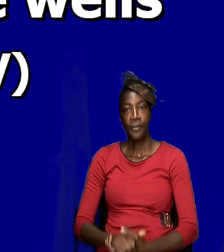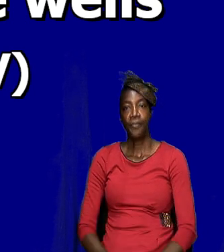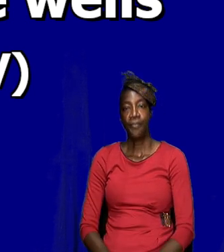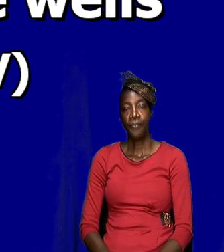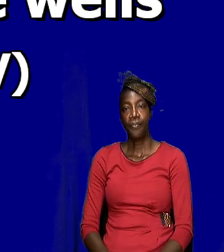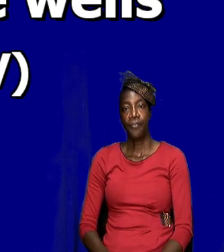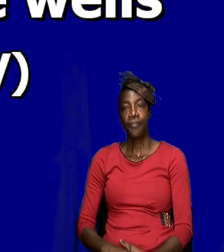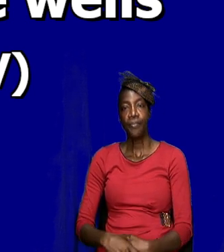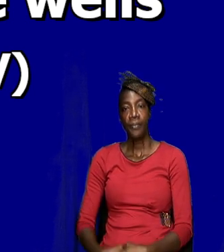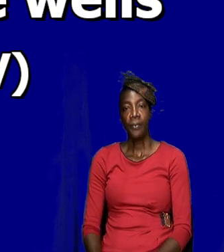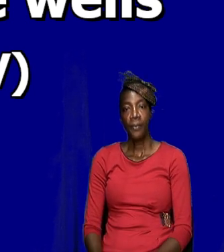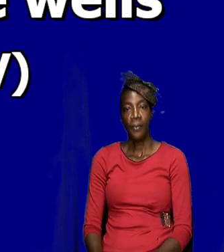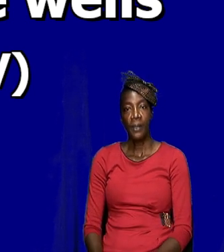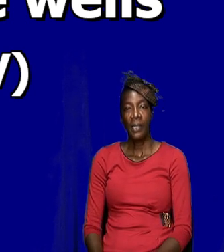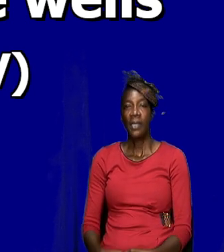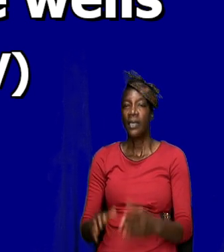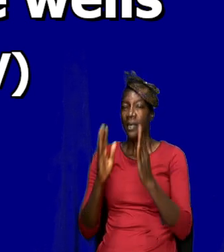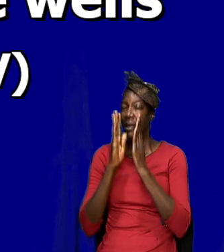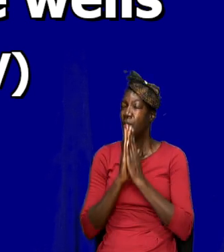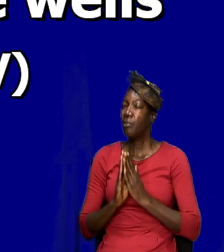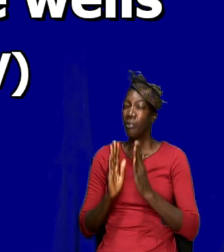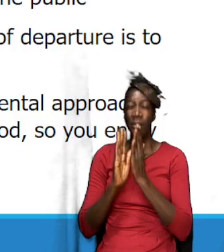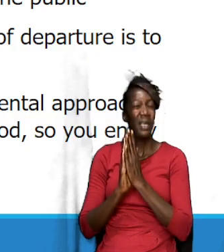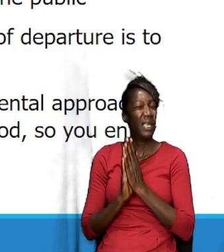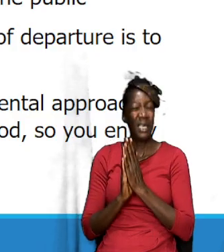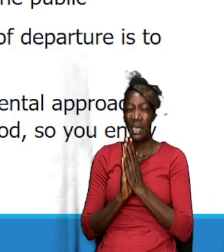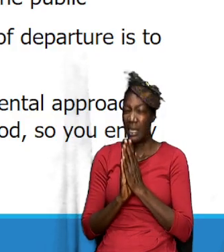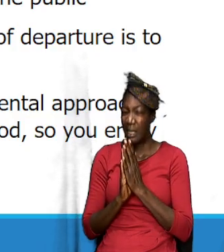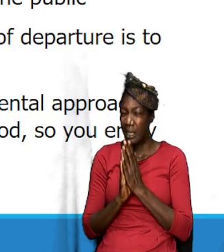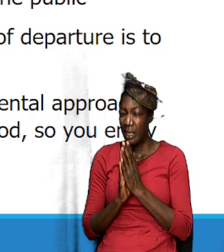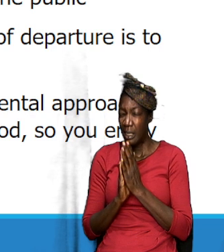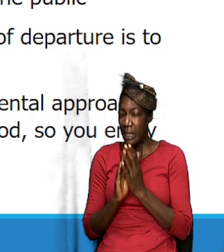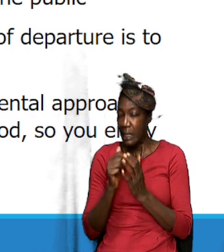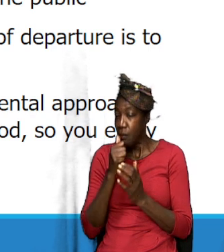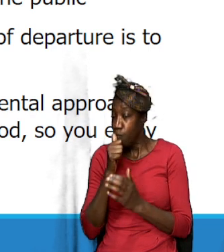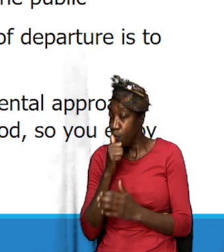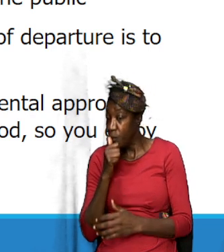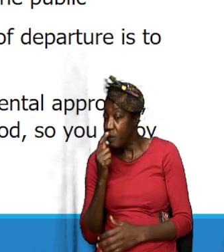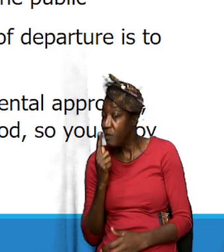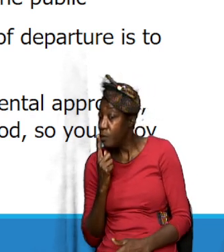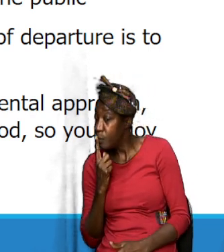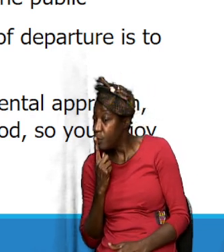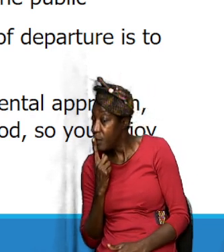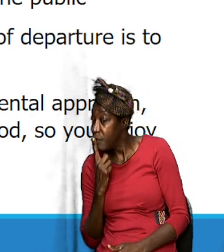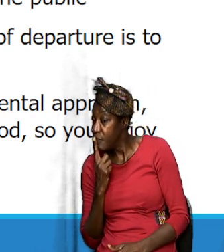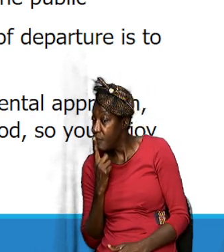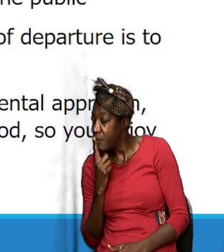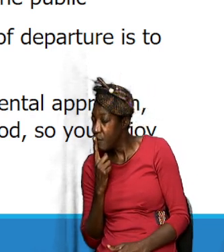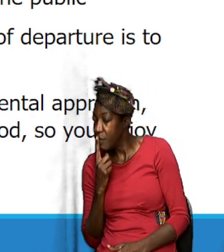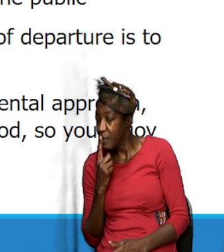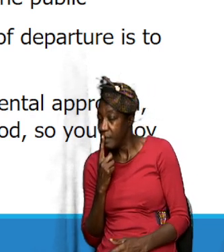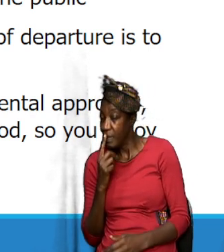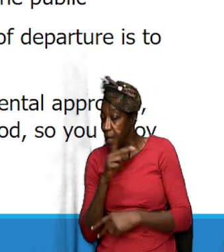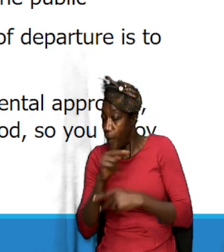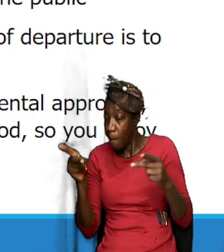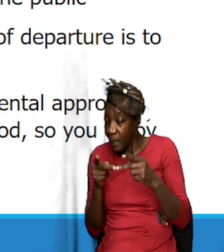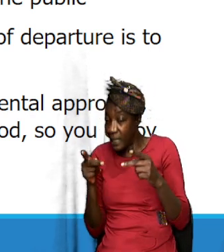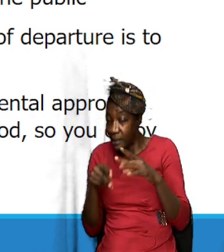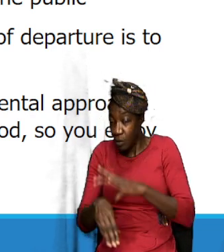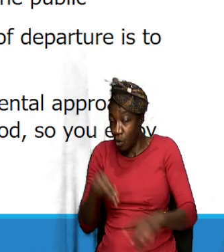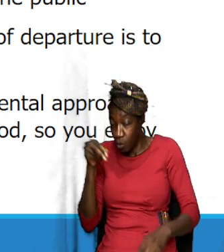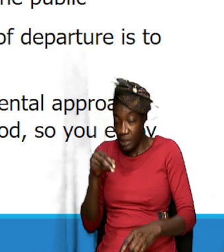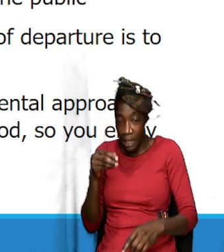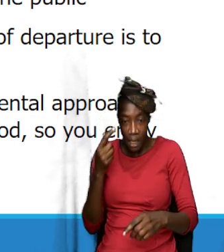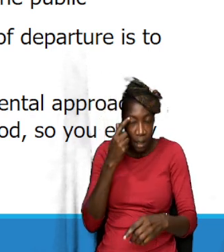As I said before, he prayed in solitary places outside of the eyes of the public. So, he didn't pray